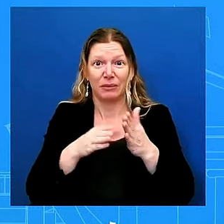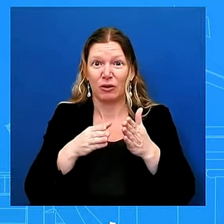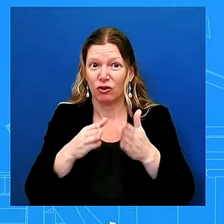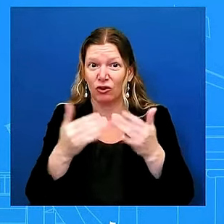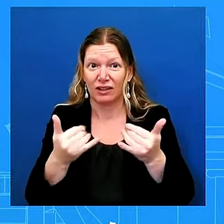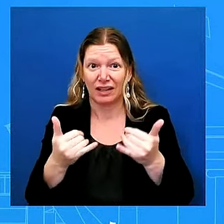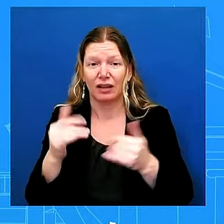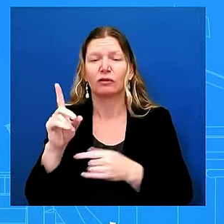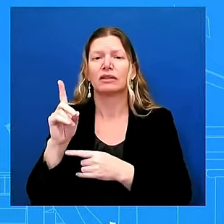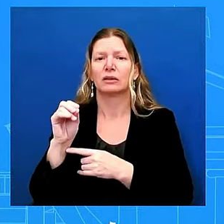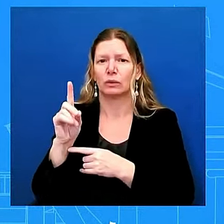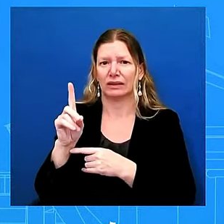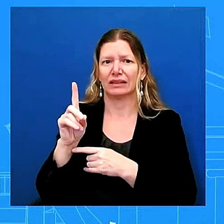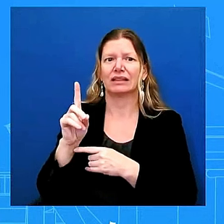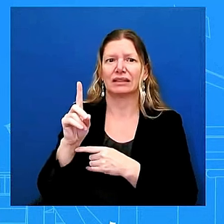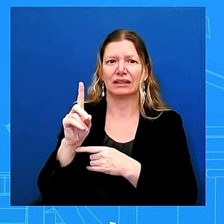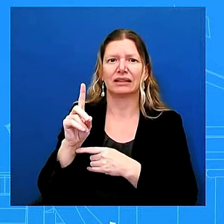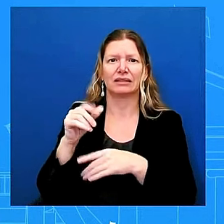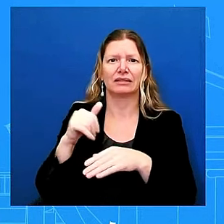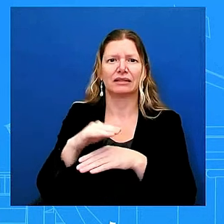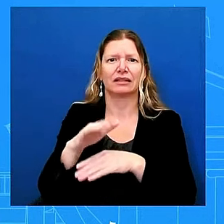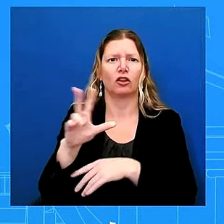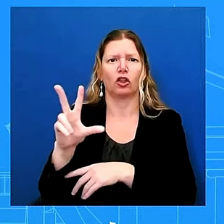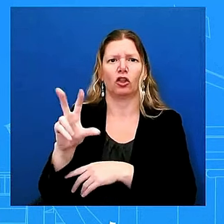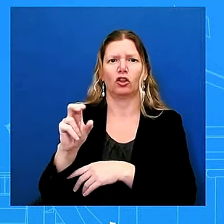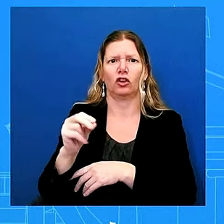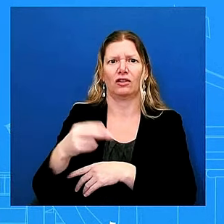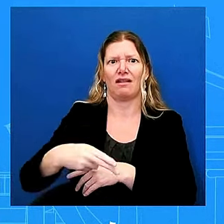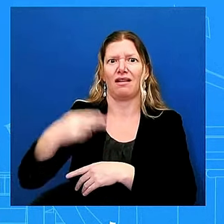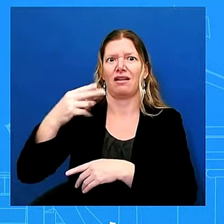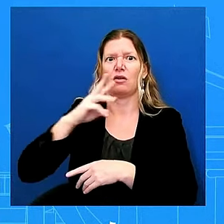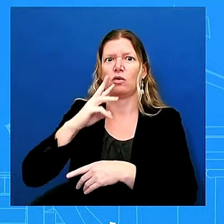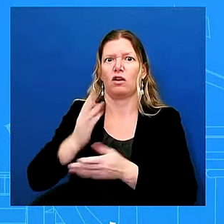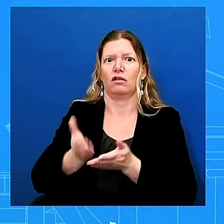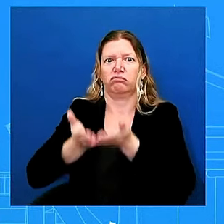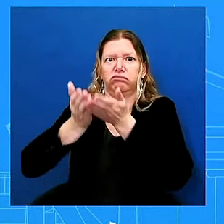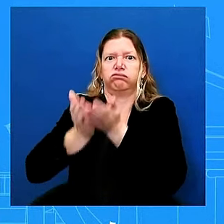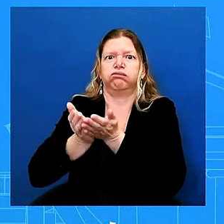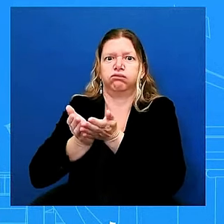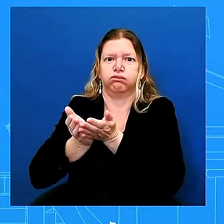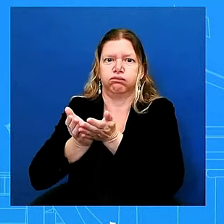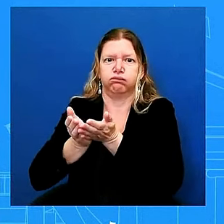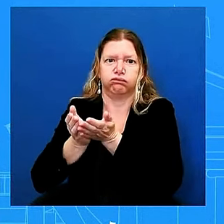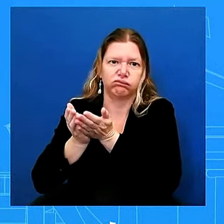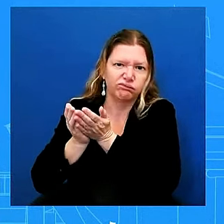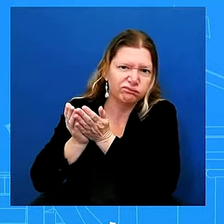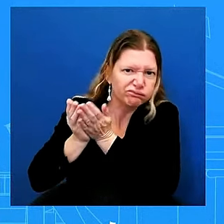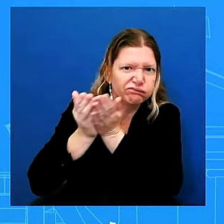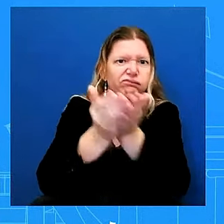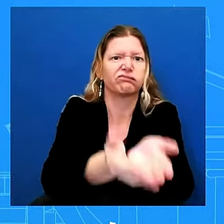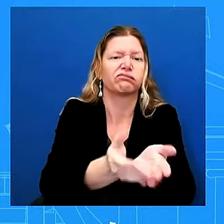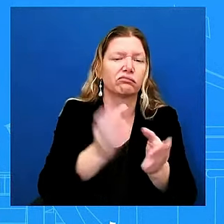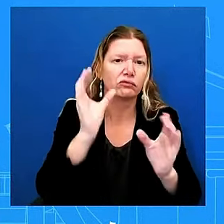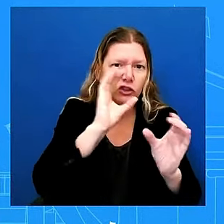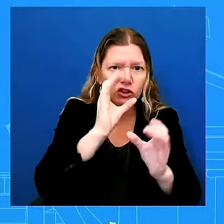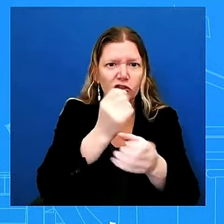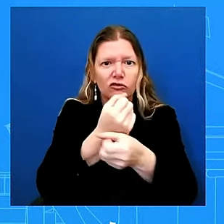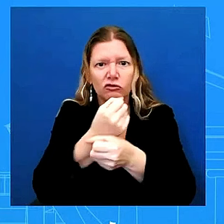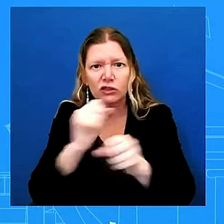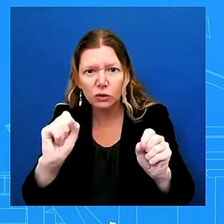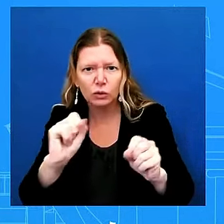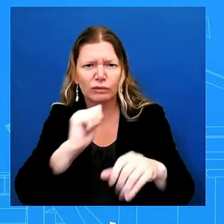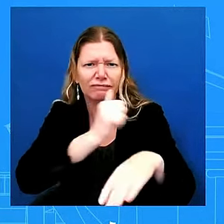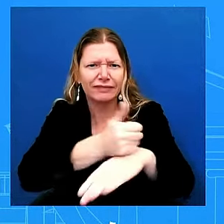support bases across the region to continue providing support to those who need it in the surrounding